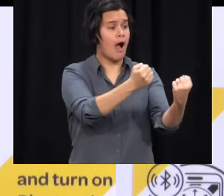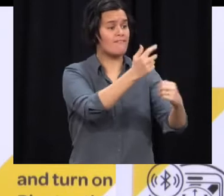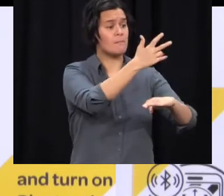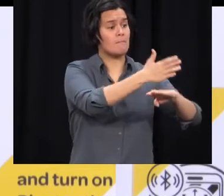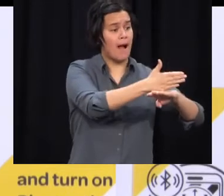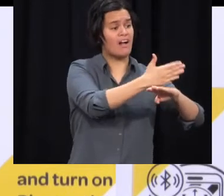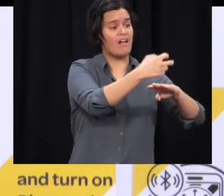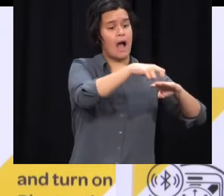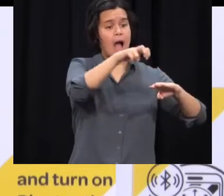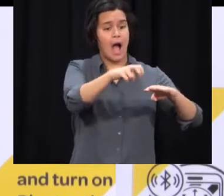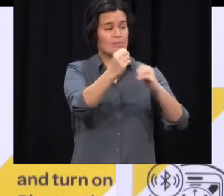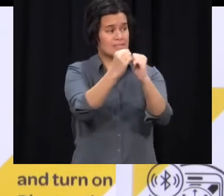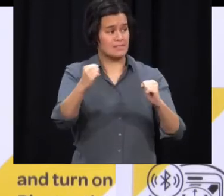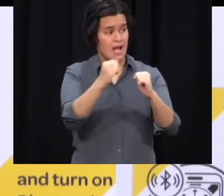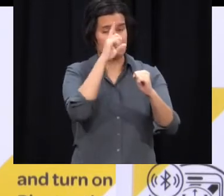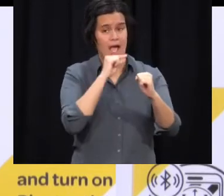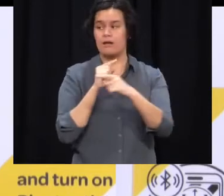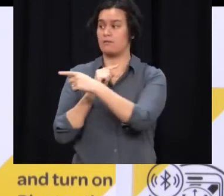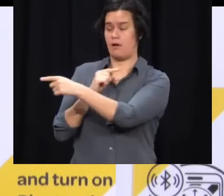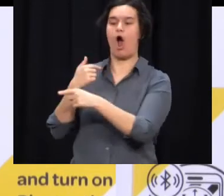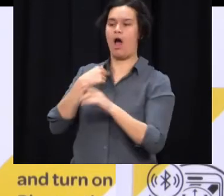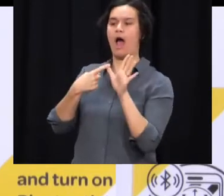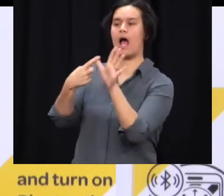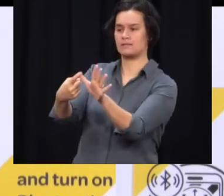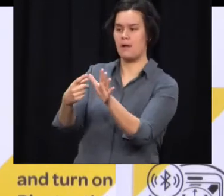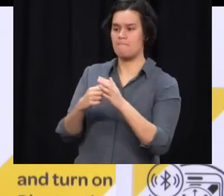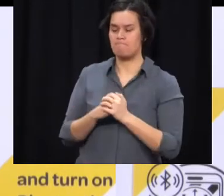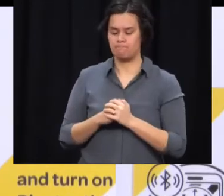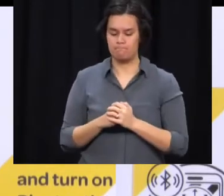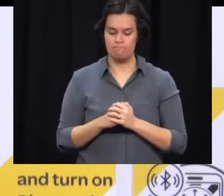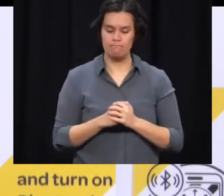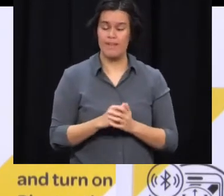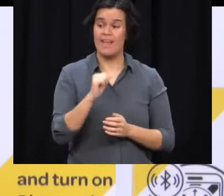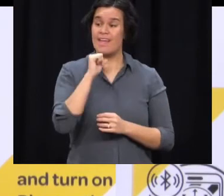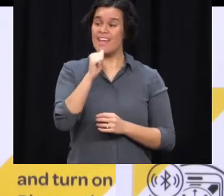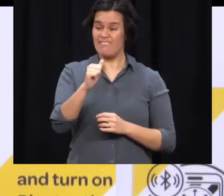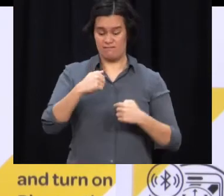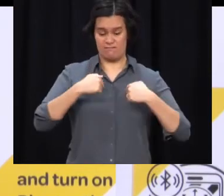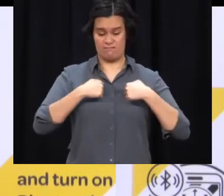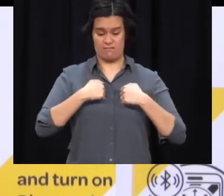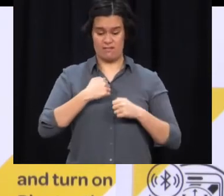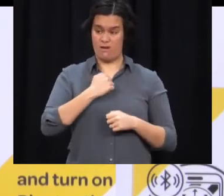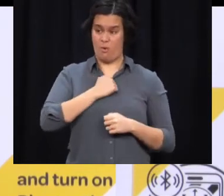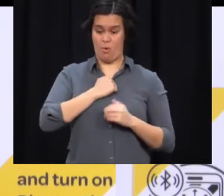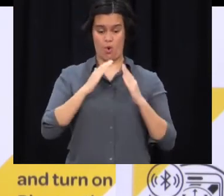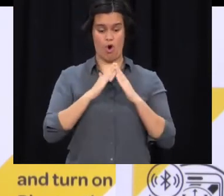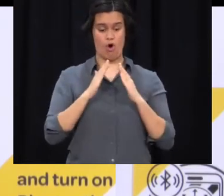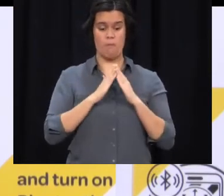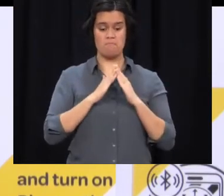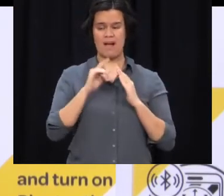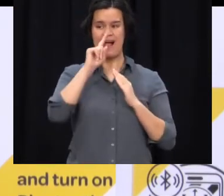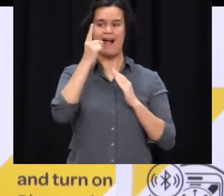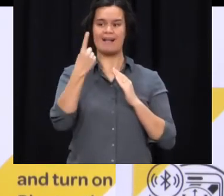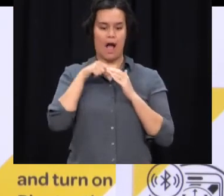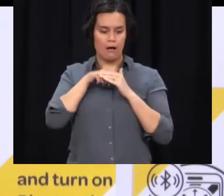exercise if they can't, can get in their car to drive to somewhere to exercise if they can't exercise right beside their home within walking distance.